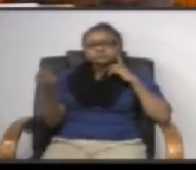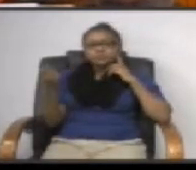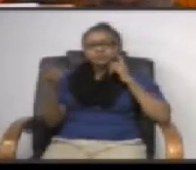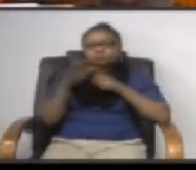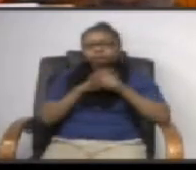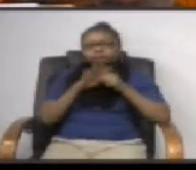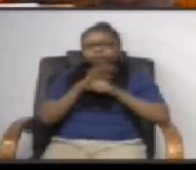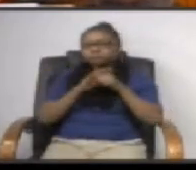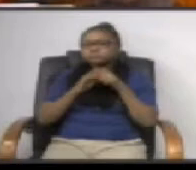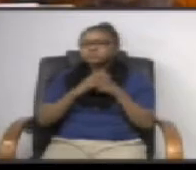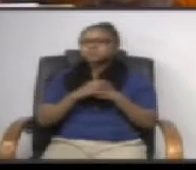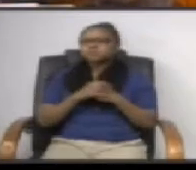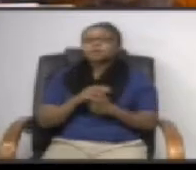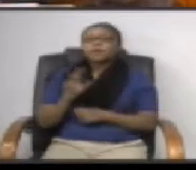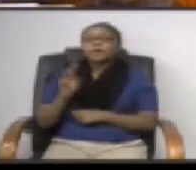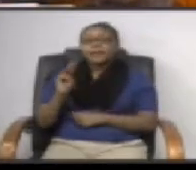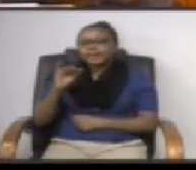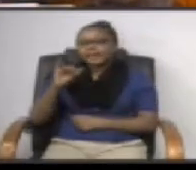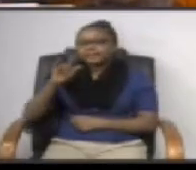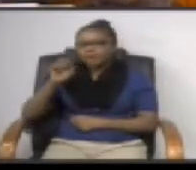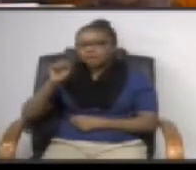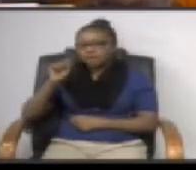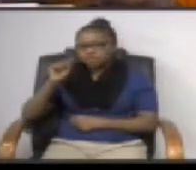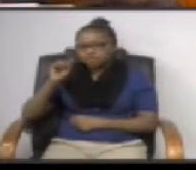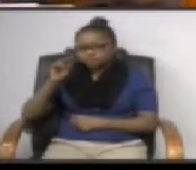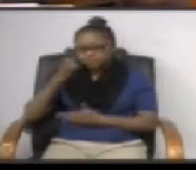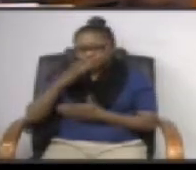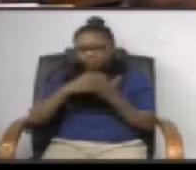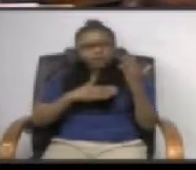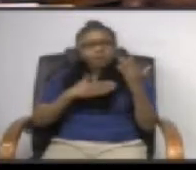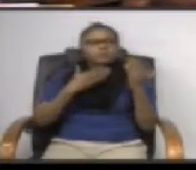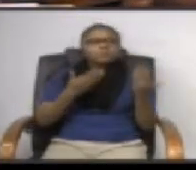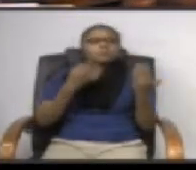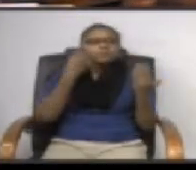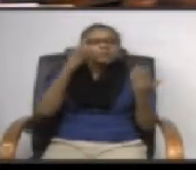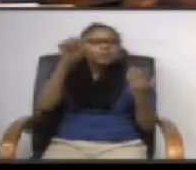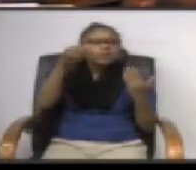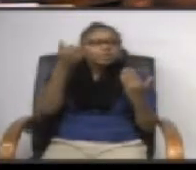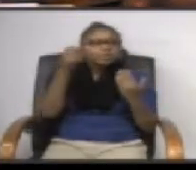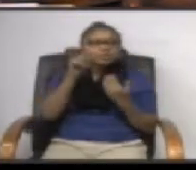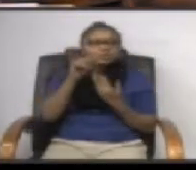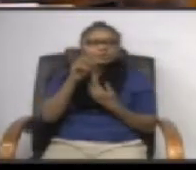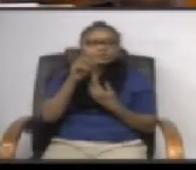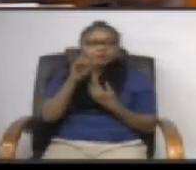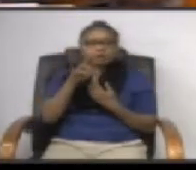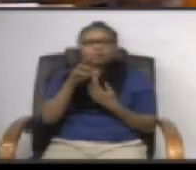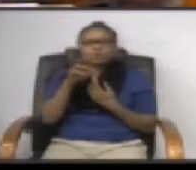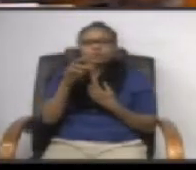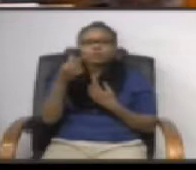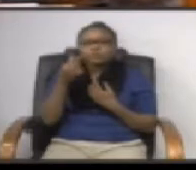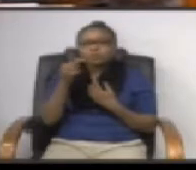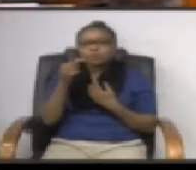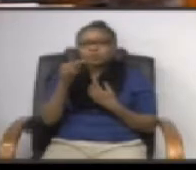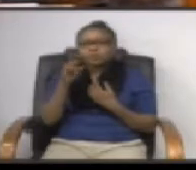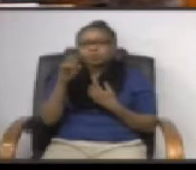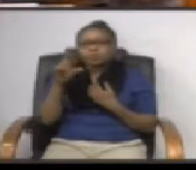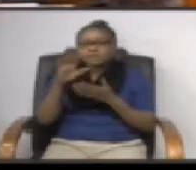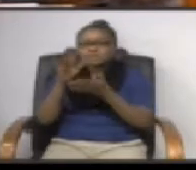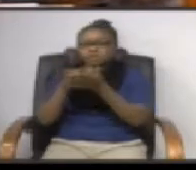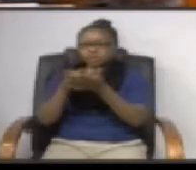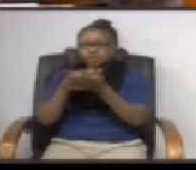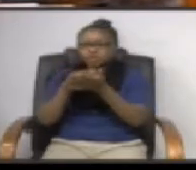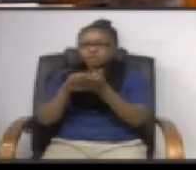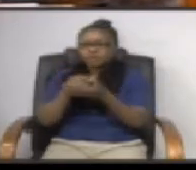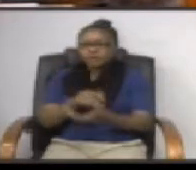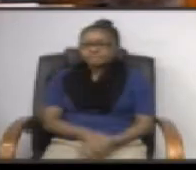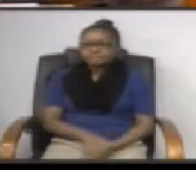milestone piece there was actually a proposal to put another tower over in greenway center for those on